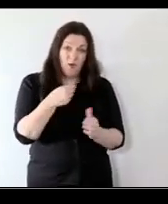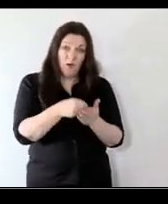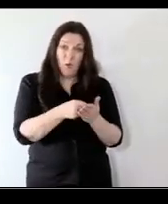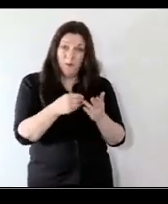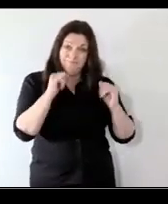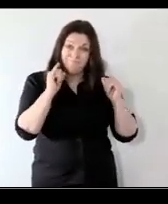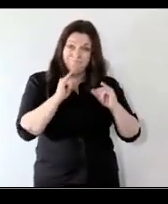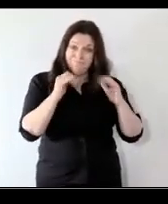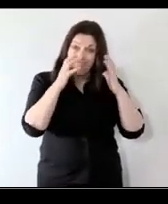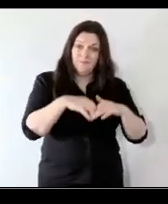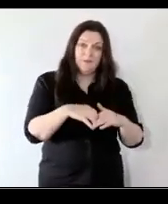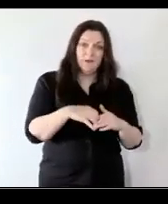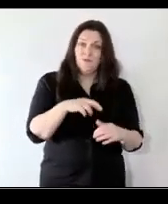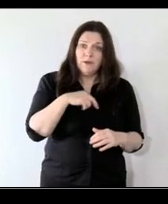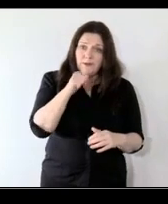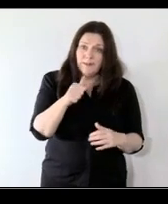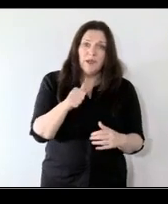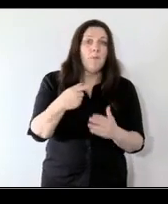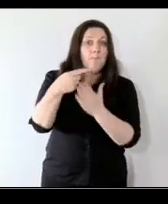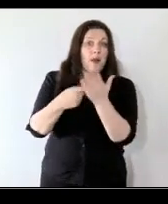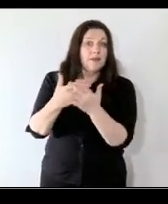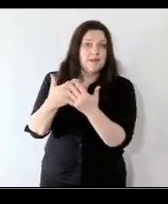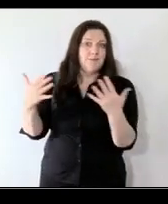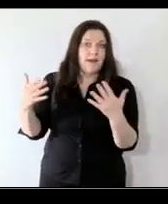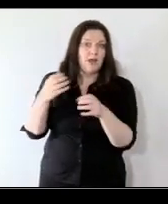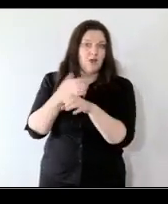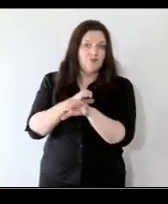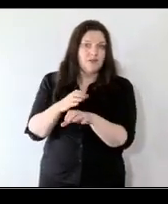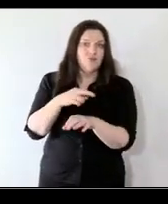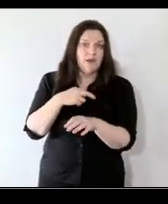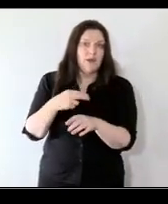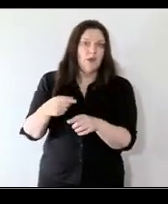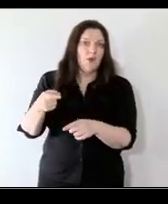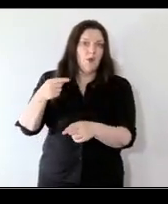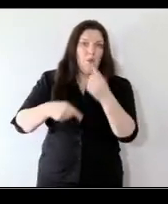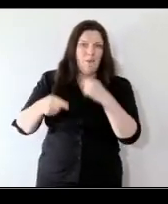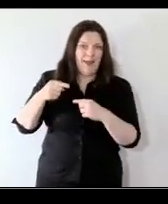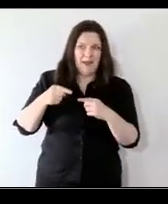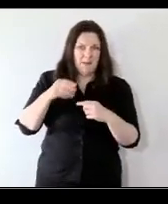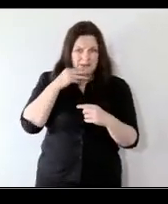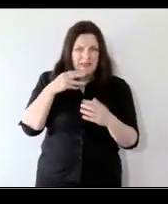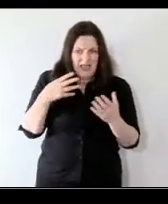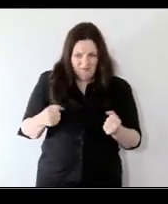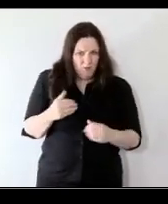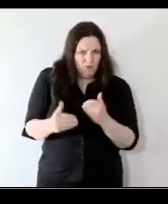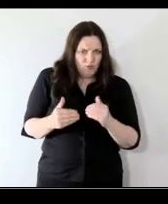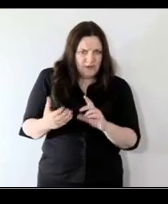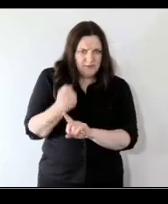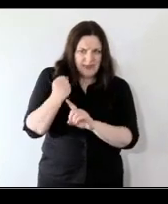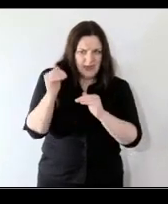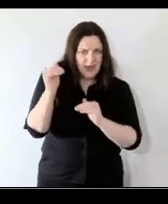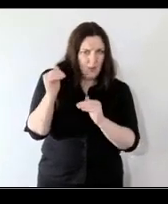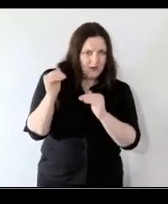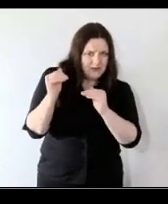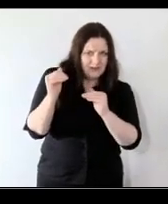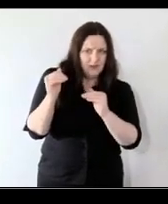to policies in many countries um that reversed progress that had previously been made in reducing